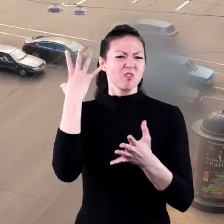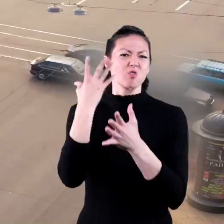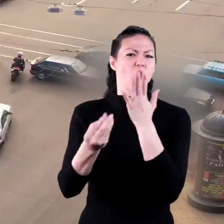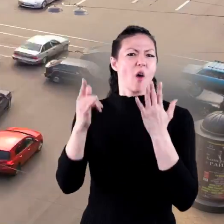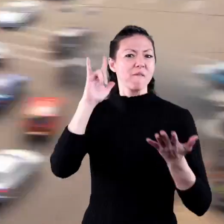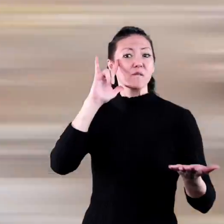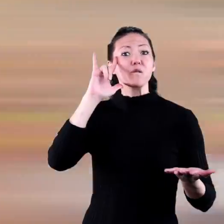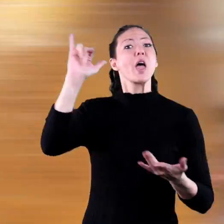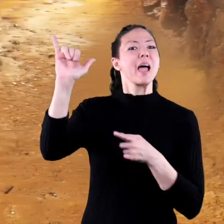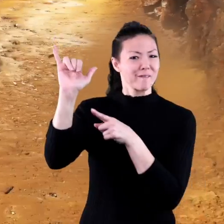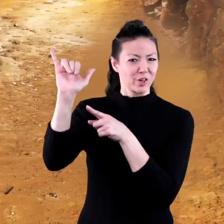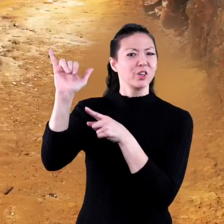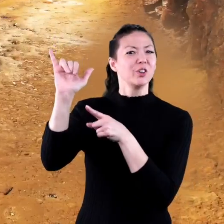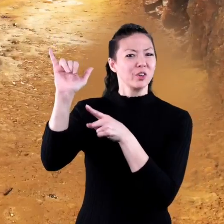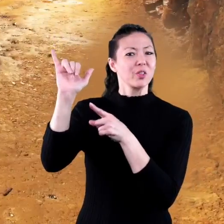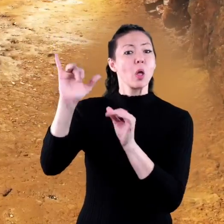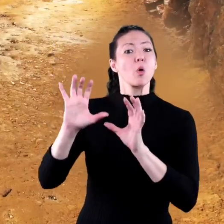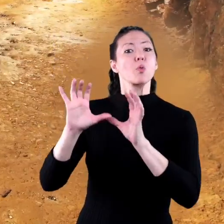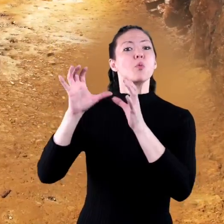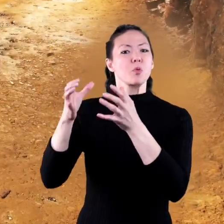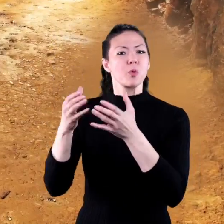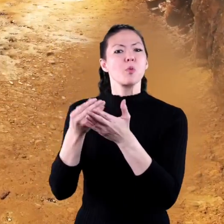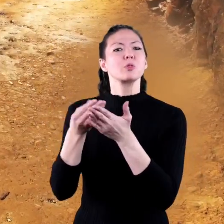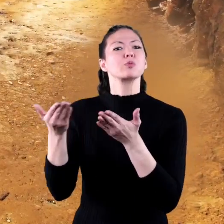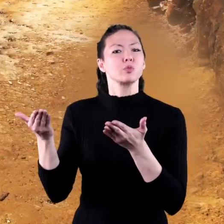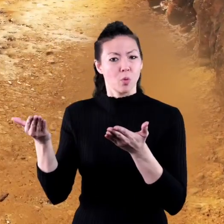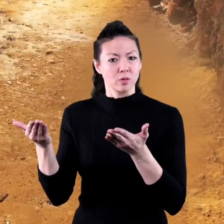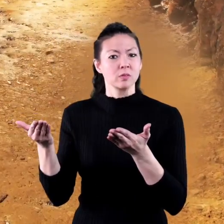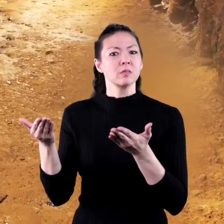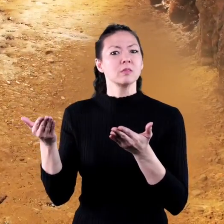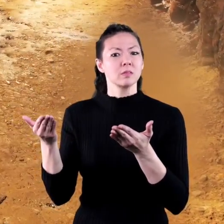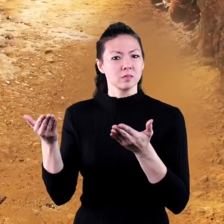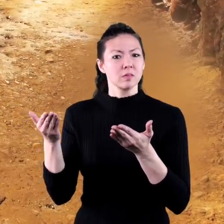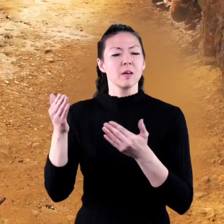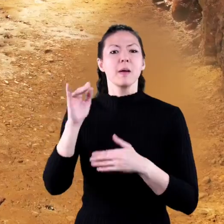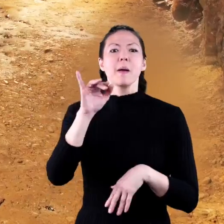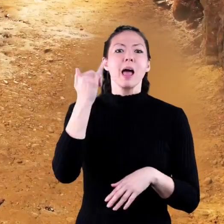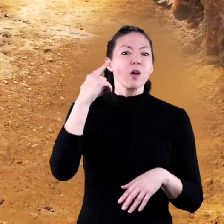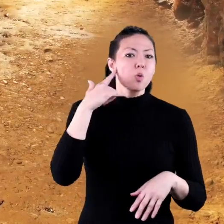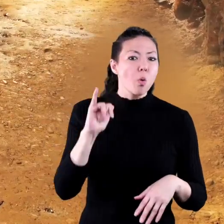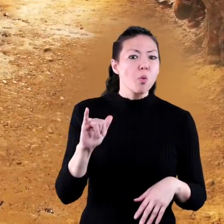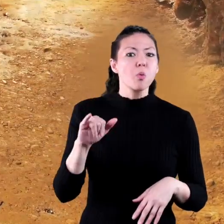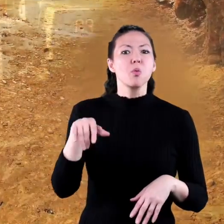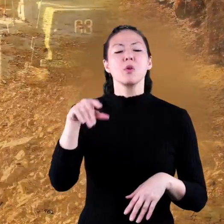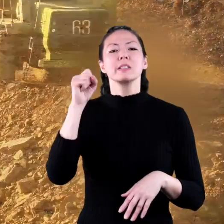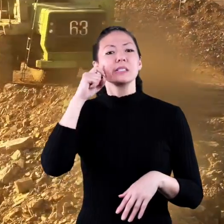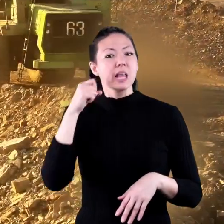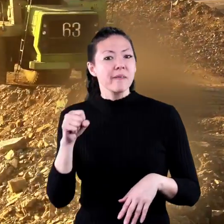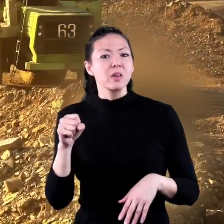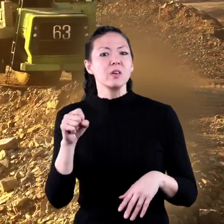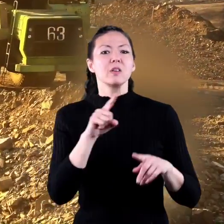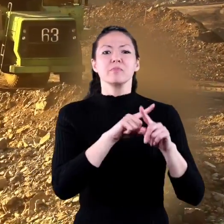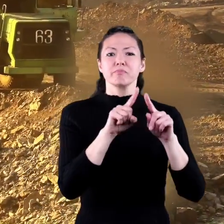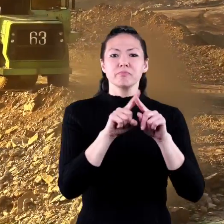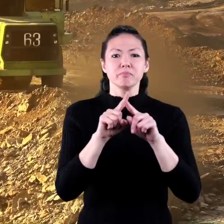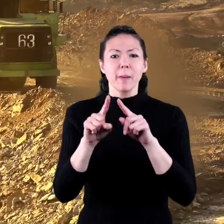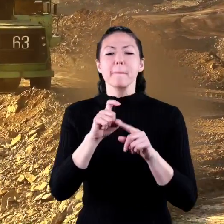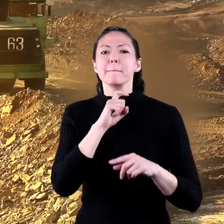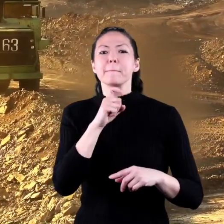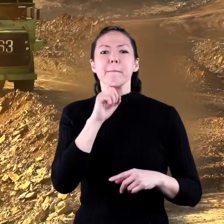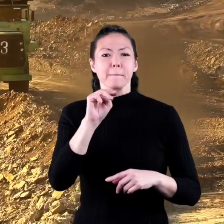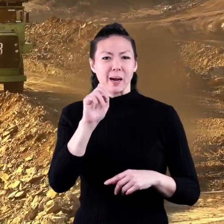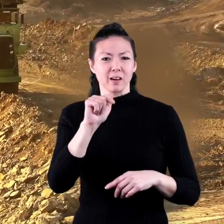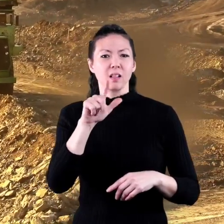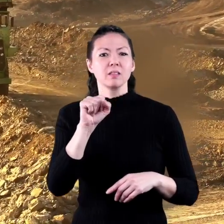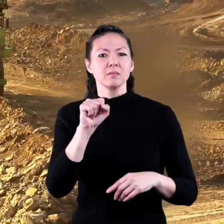forever. Also in this group would be resources that are mined, like gold, silver, and other ores like